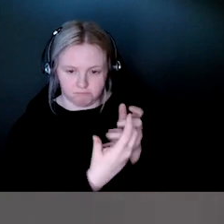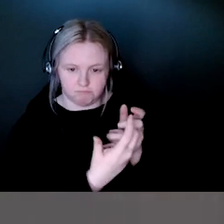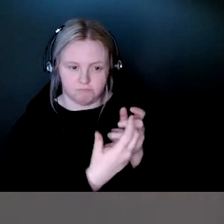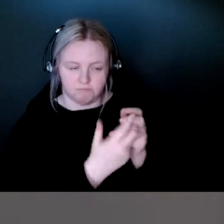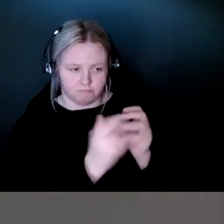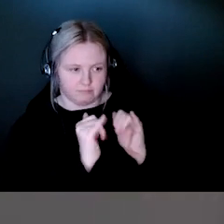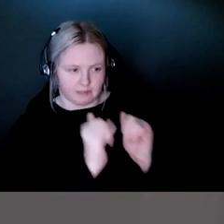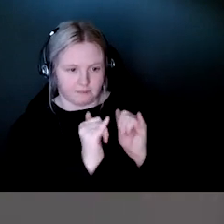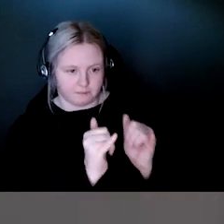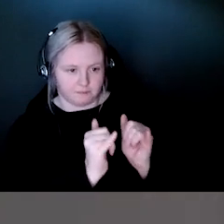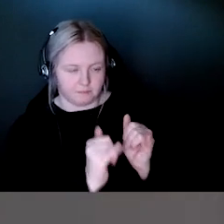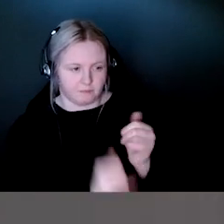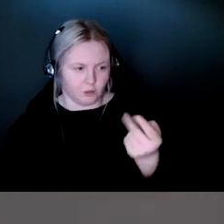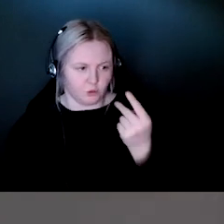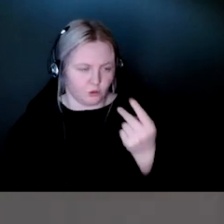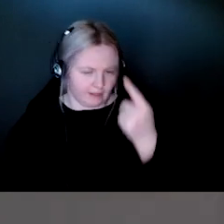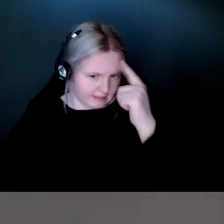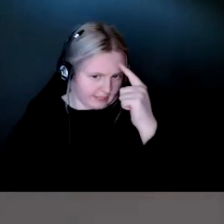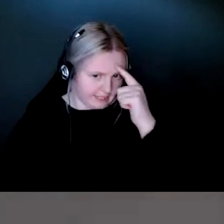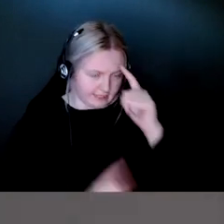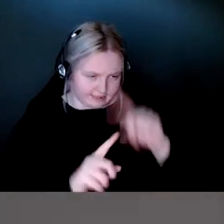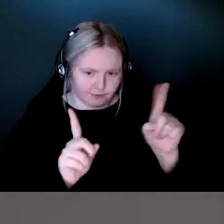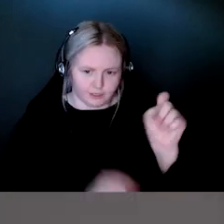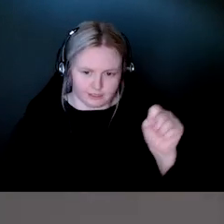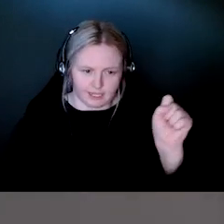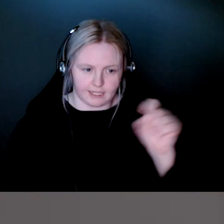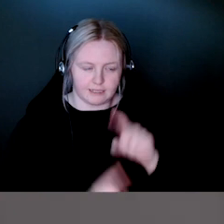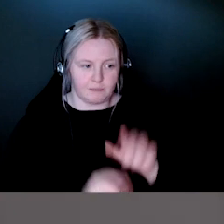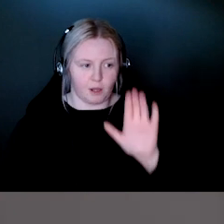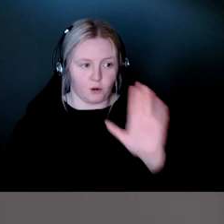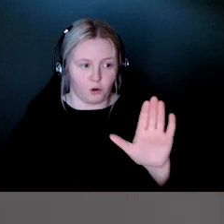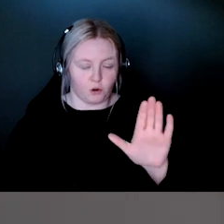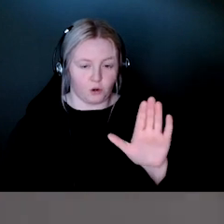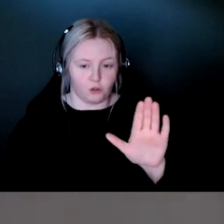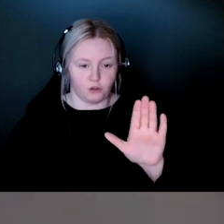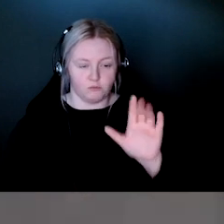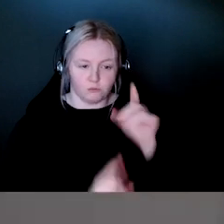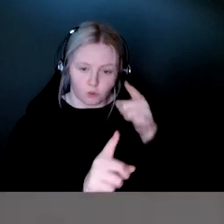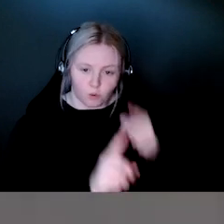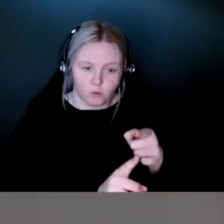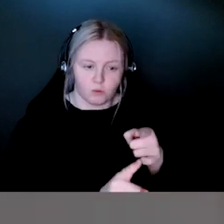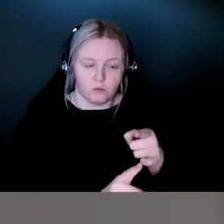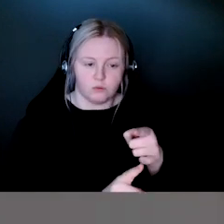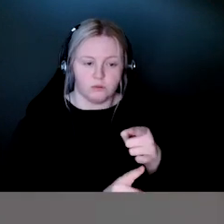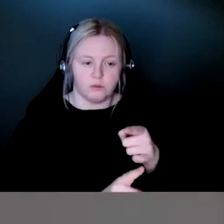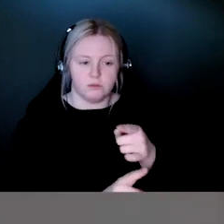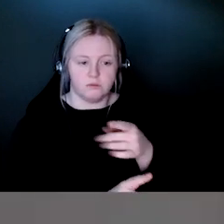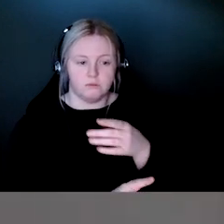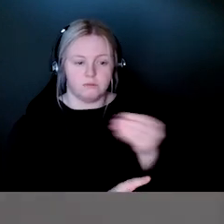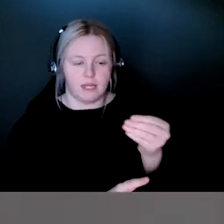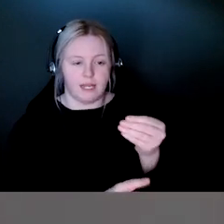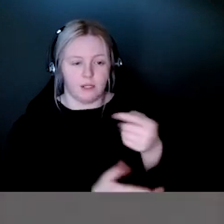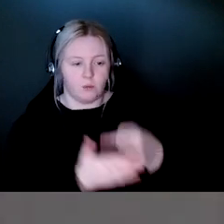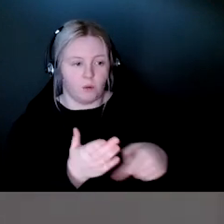We think very differently but the direction that she wanted to go and the things that Mary Kate wants to do